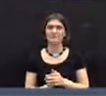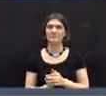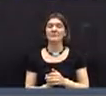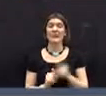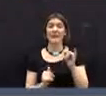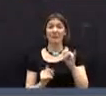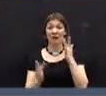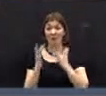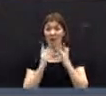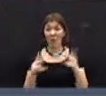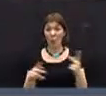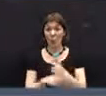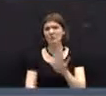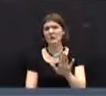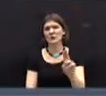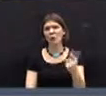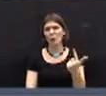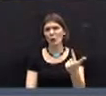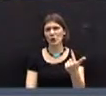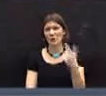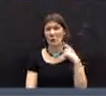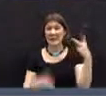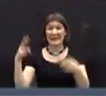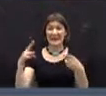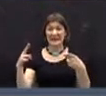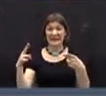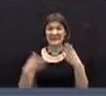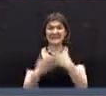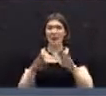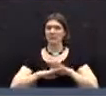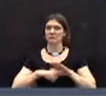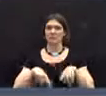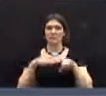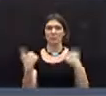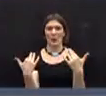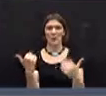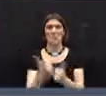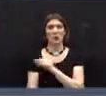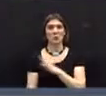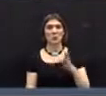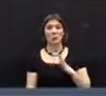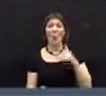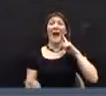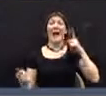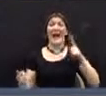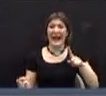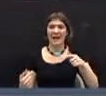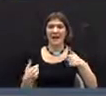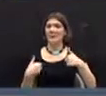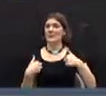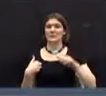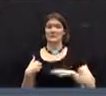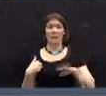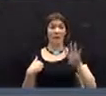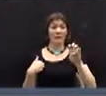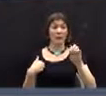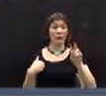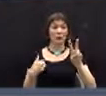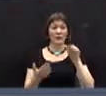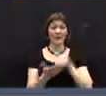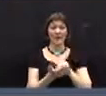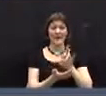minimum staffing, and so these were the cuts that a majority of the board was prepared to agree to, $402